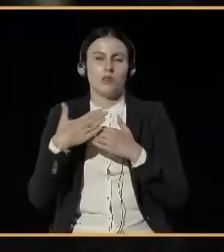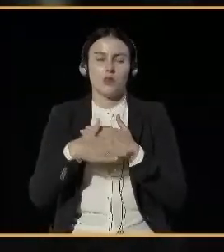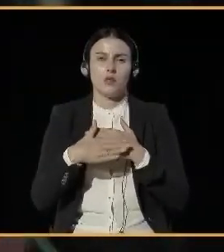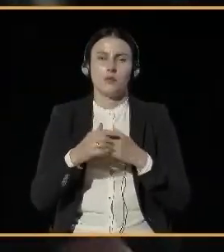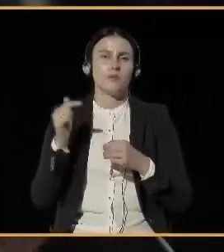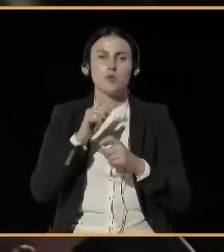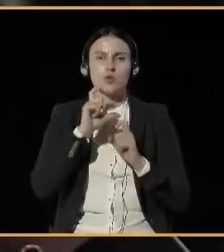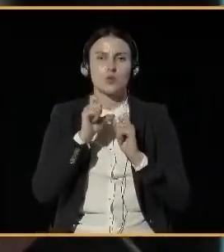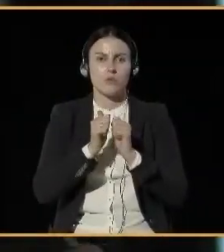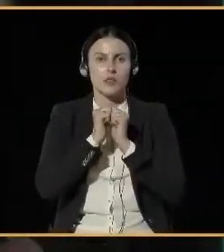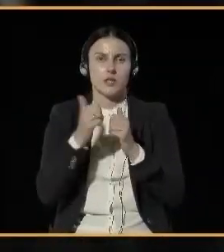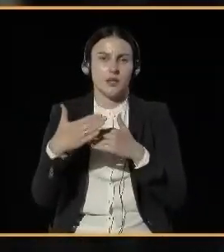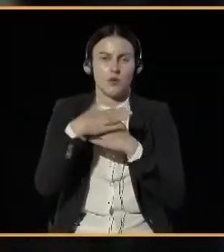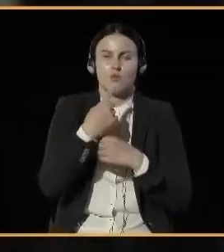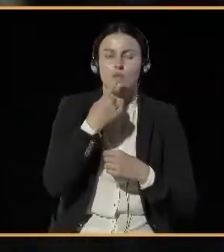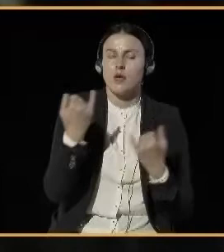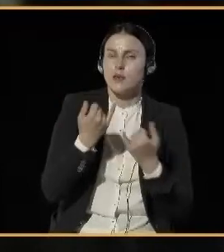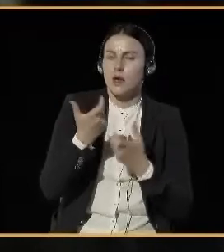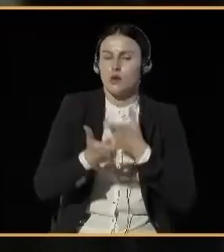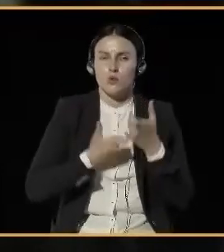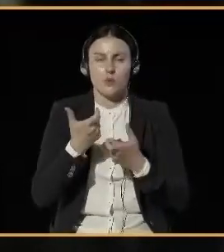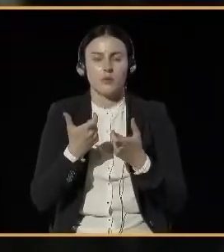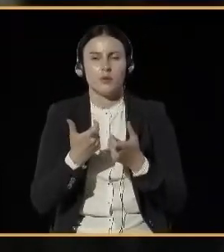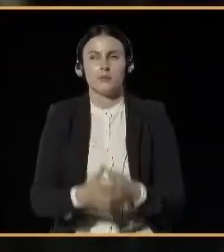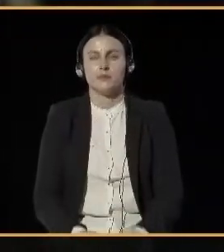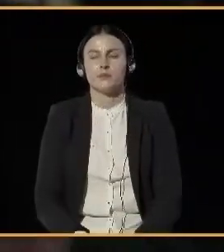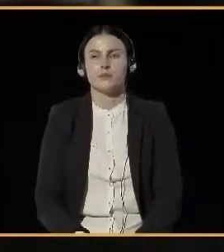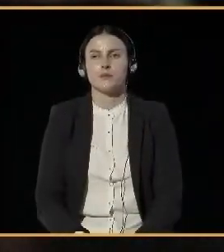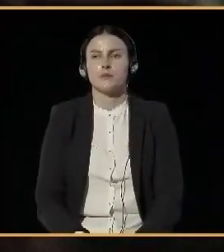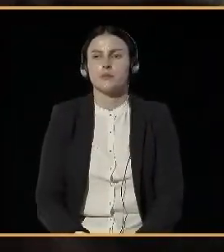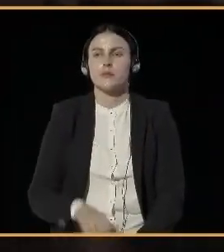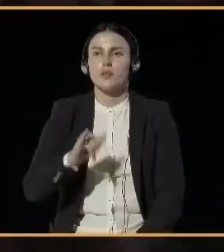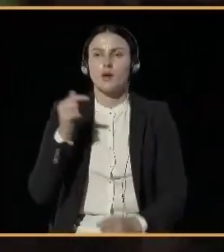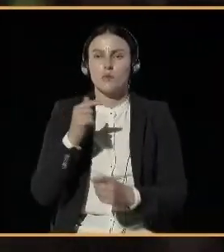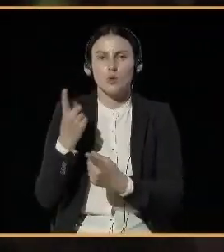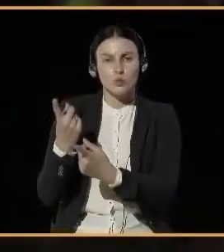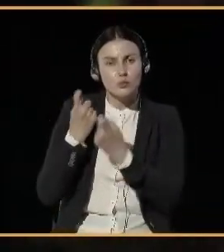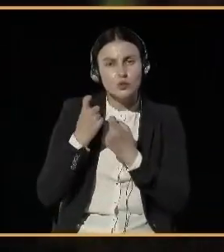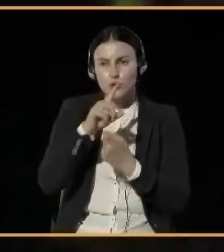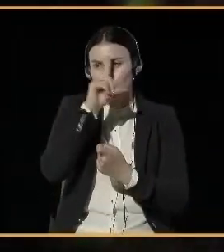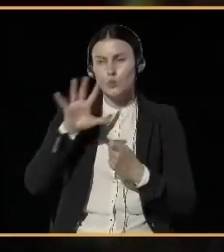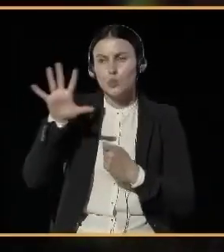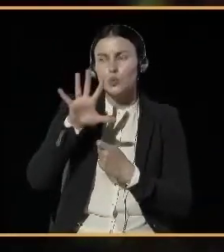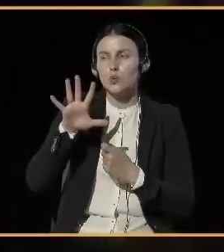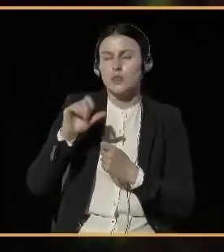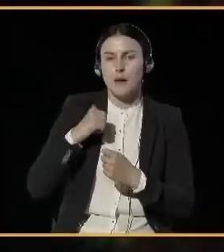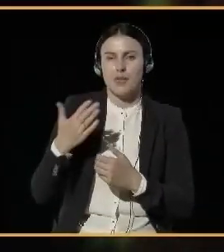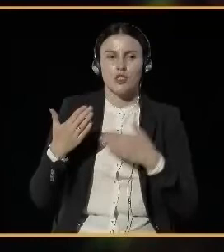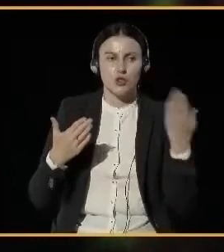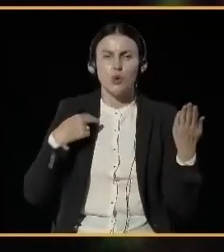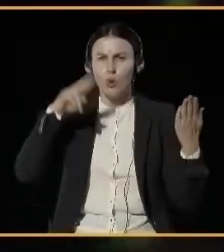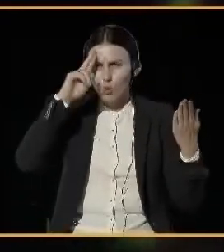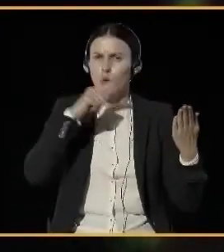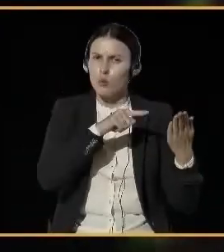aspect is how to actually get the citizens on our side, so that they understand the meaning, the reason, the need for working,